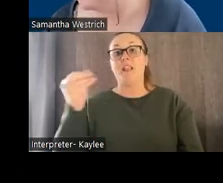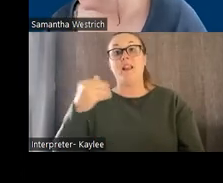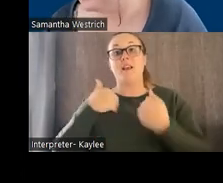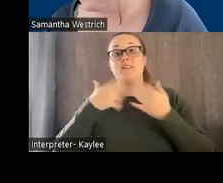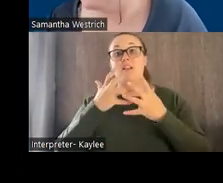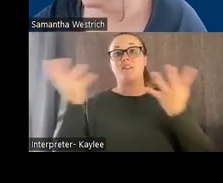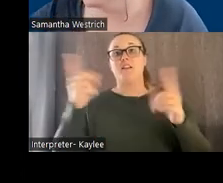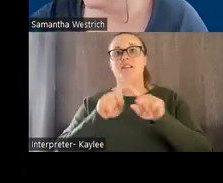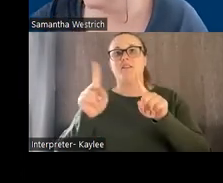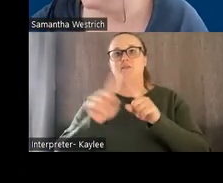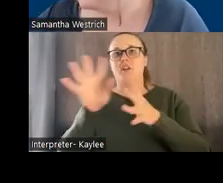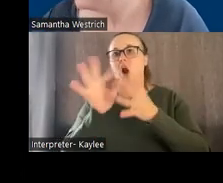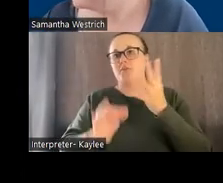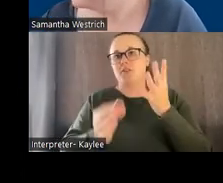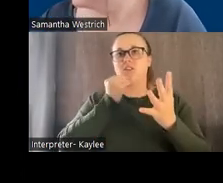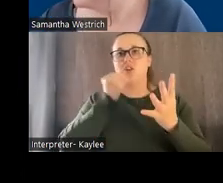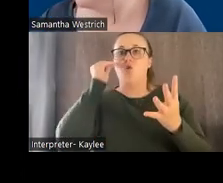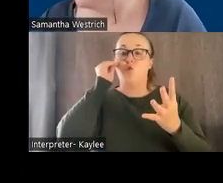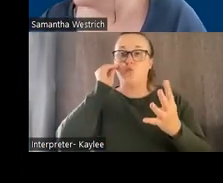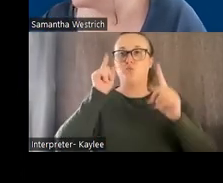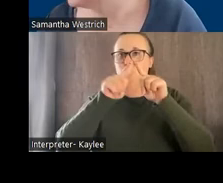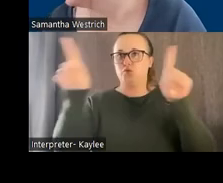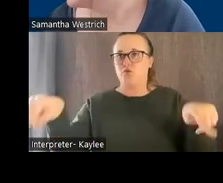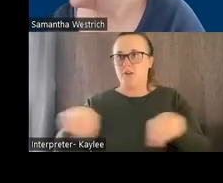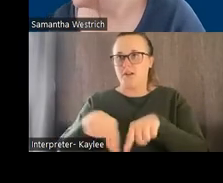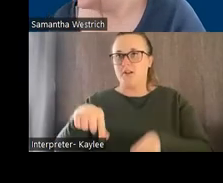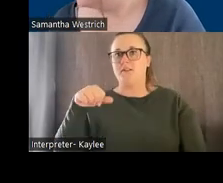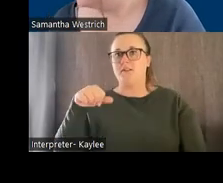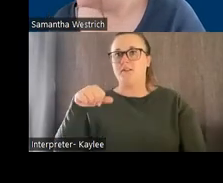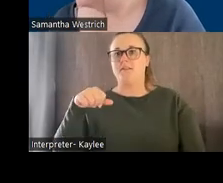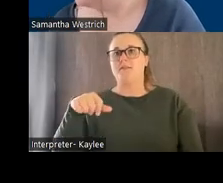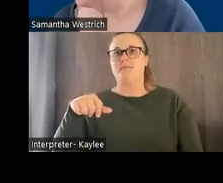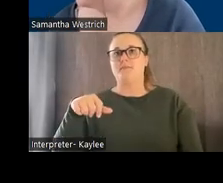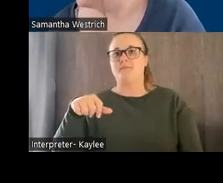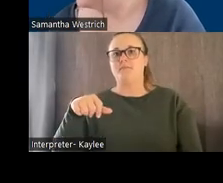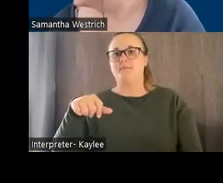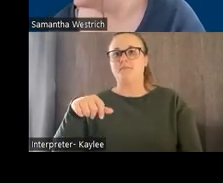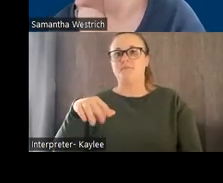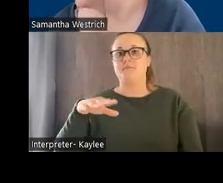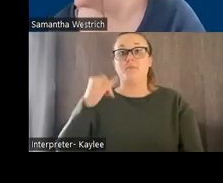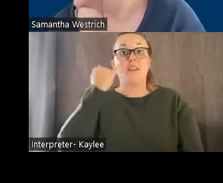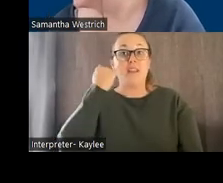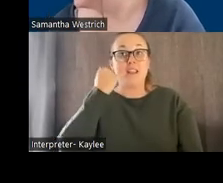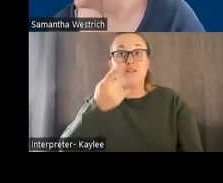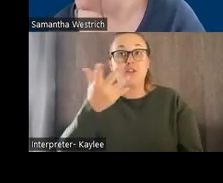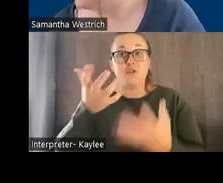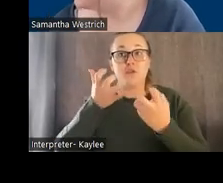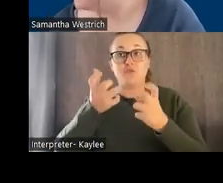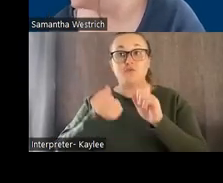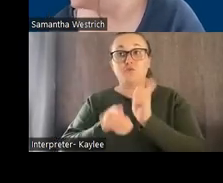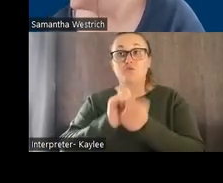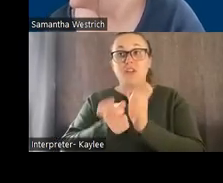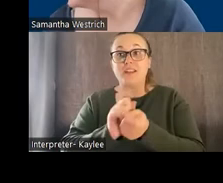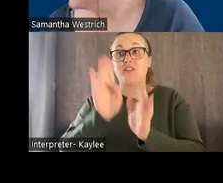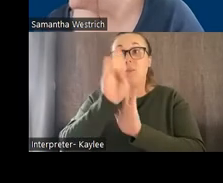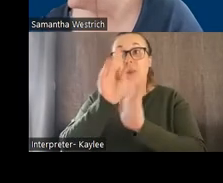back to the home screen. And we'll clear a message. If you wanted to make changes to the background.